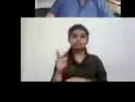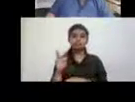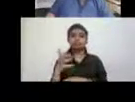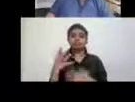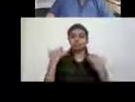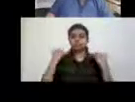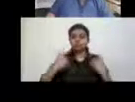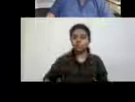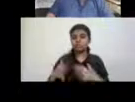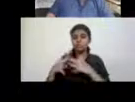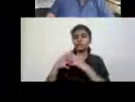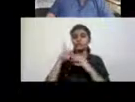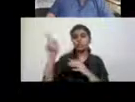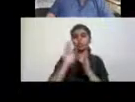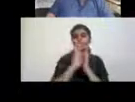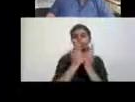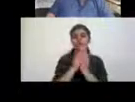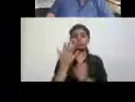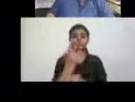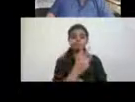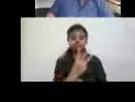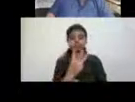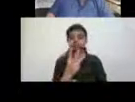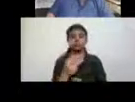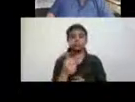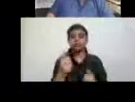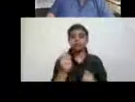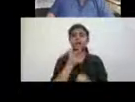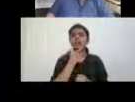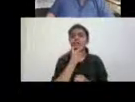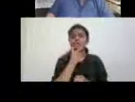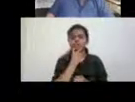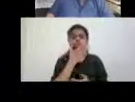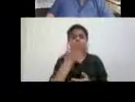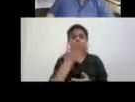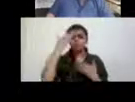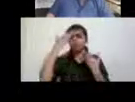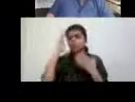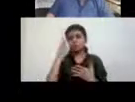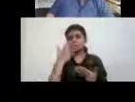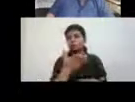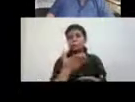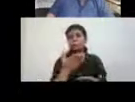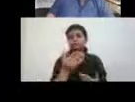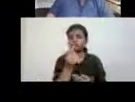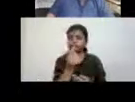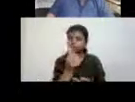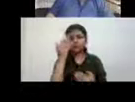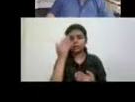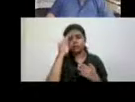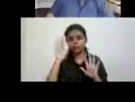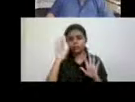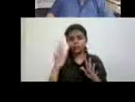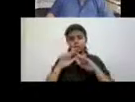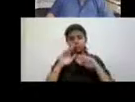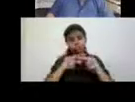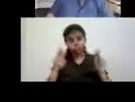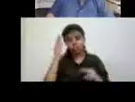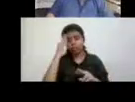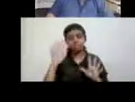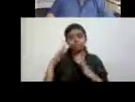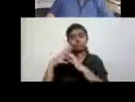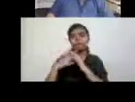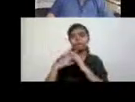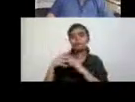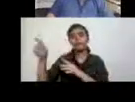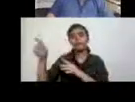in the US. I'm not talking about the UK, and I'll come to talk about the UK a little bit in a moment. But so you can see that this